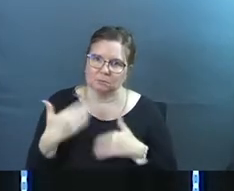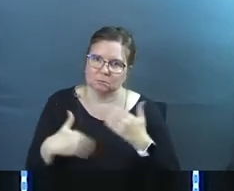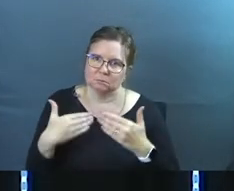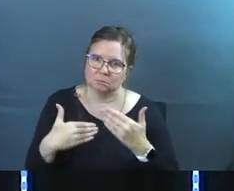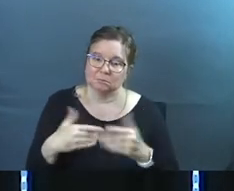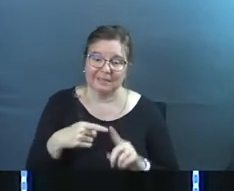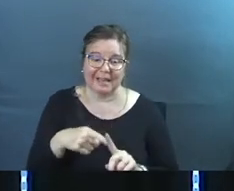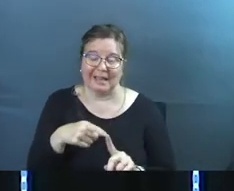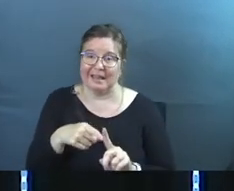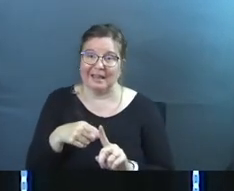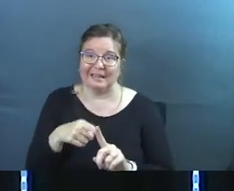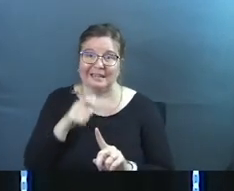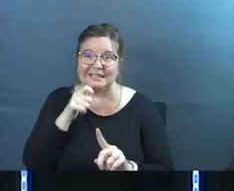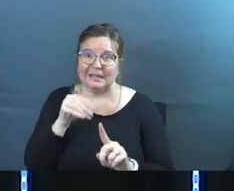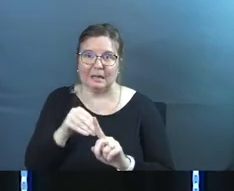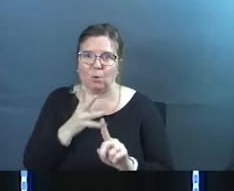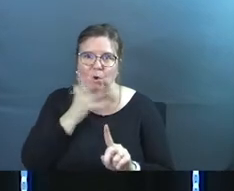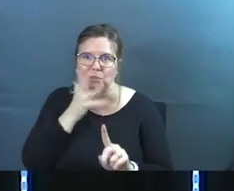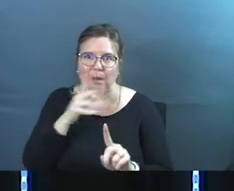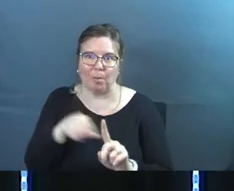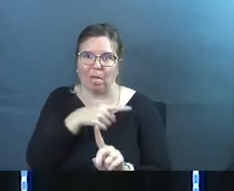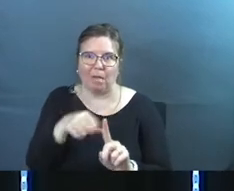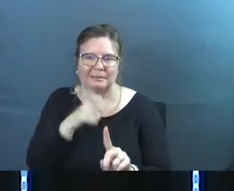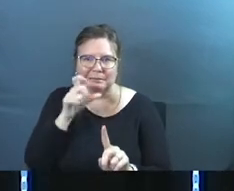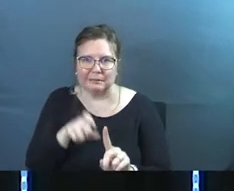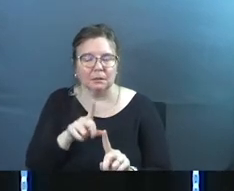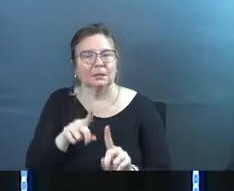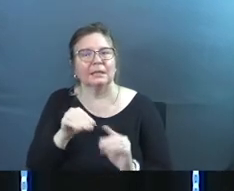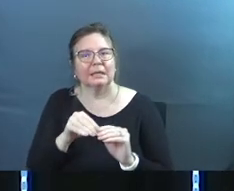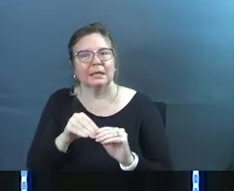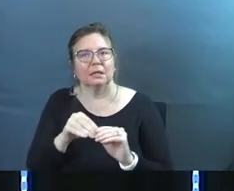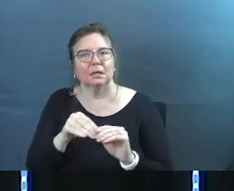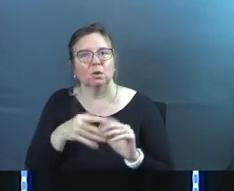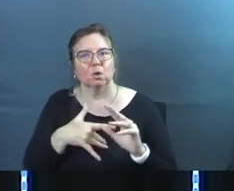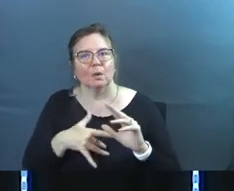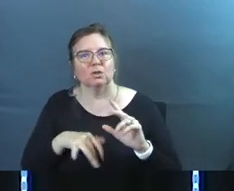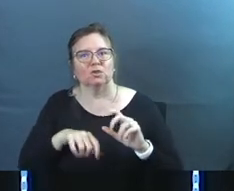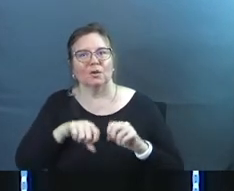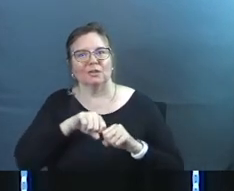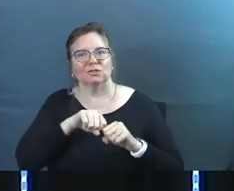And he didn't need further shaming. He needed restoration.